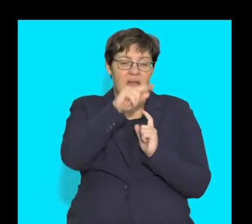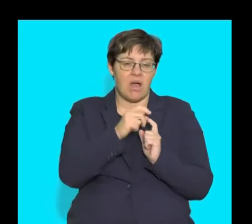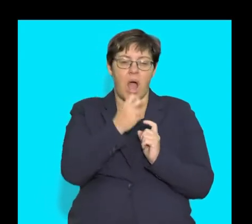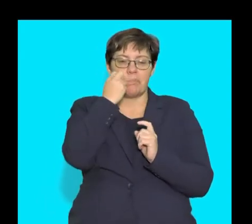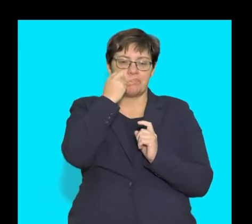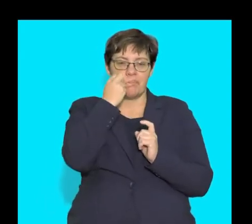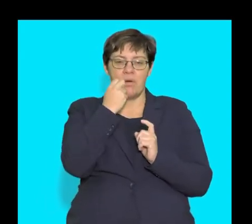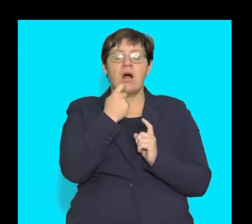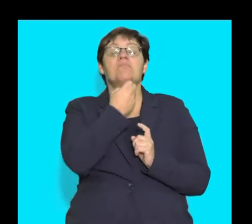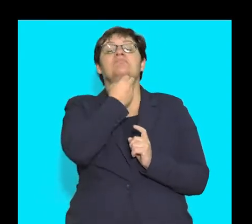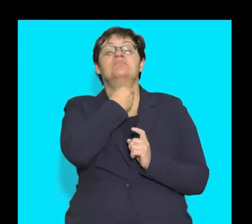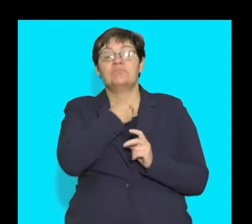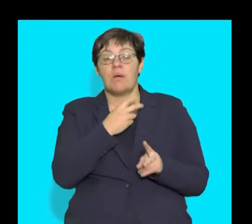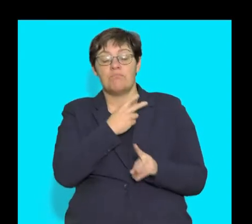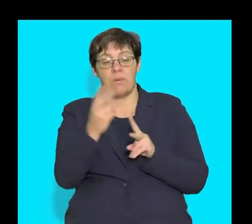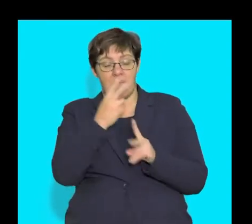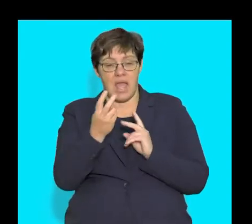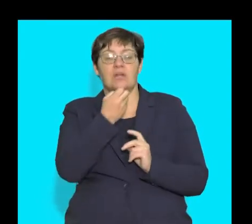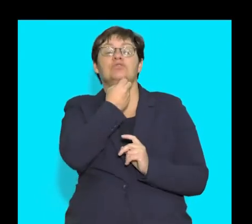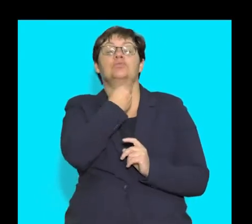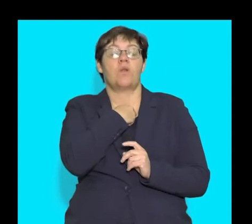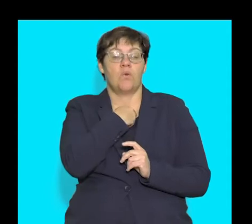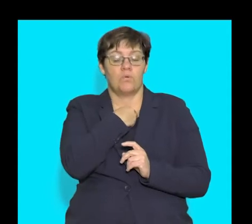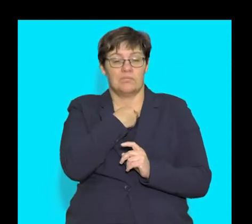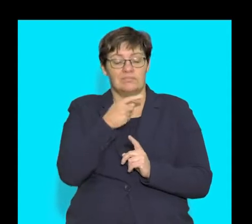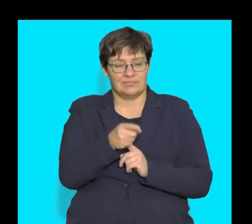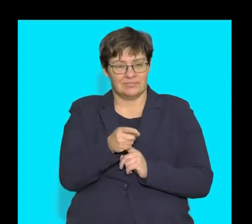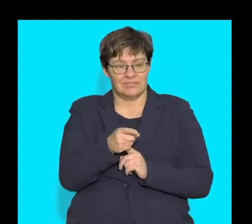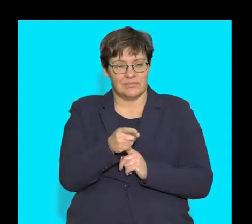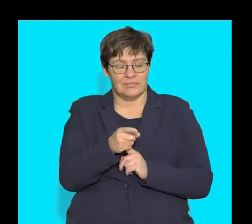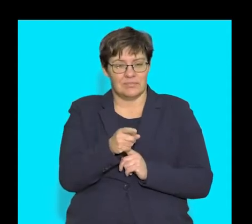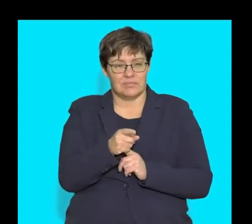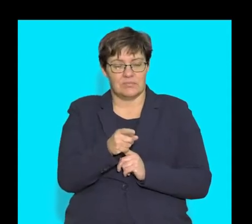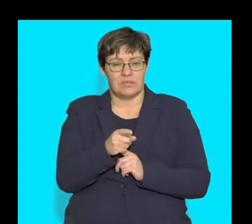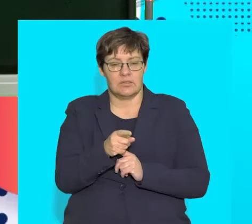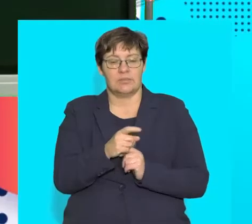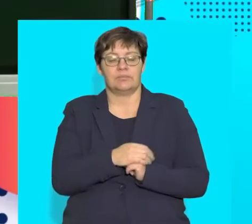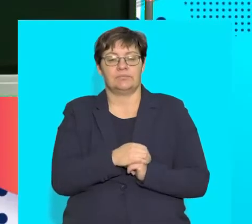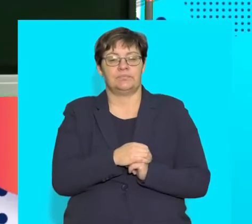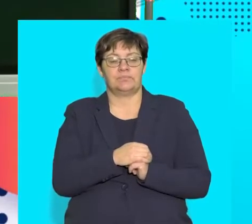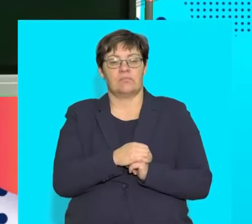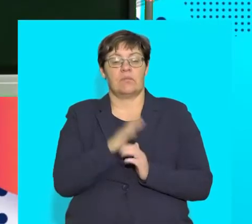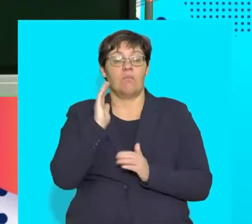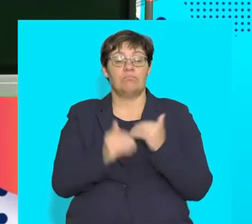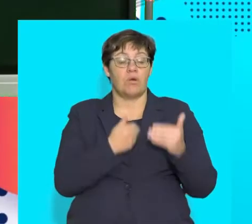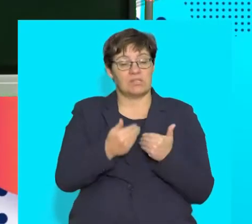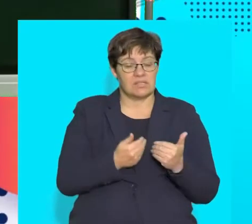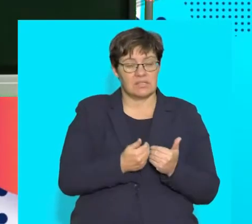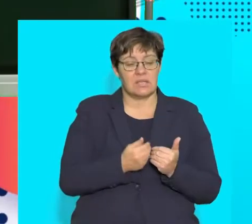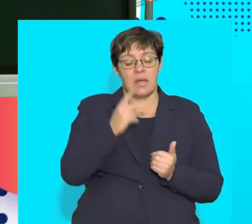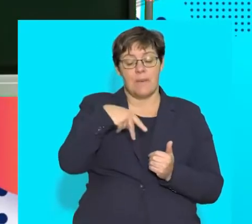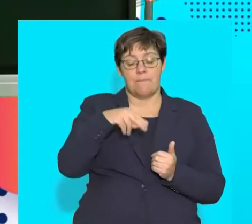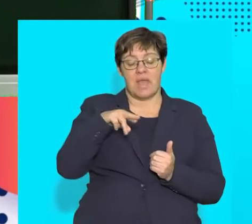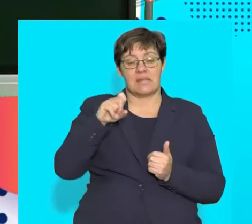formed in preparation for swallowing. Guys, remember that during the process of